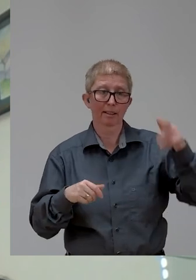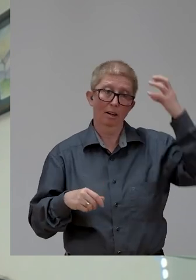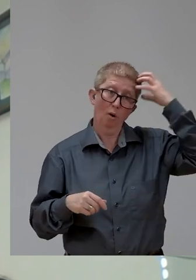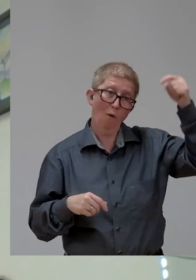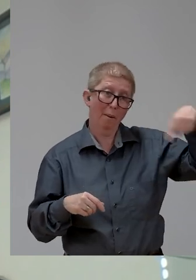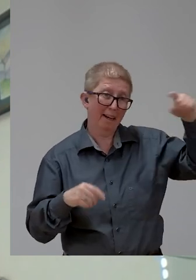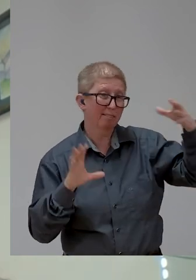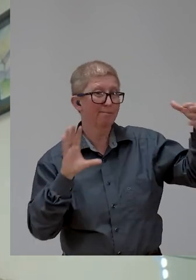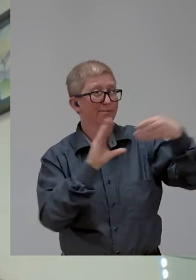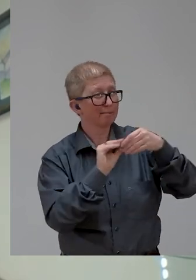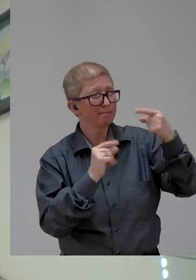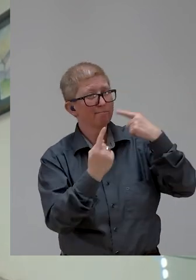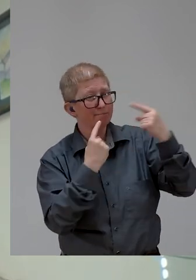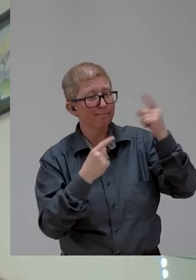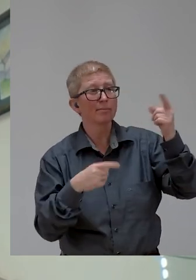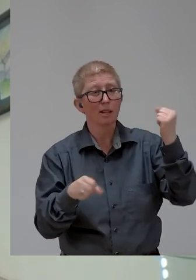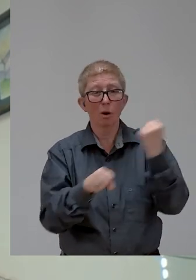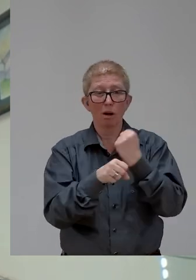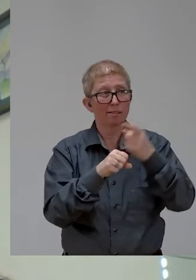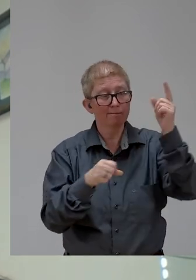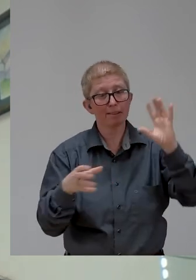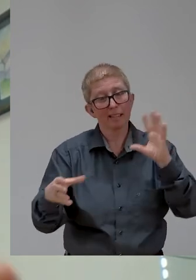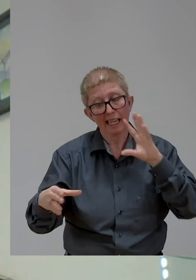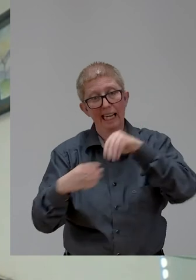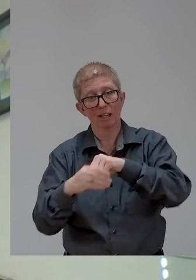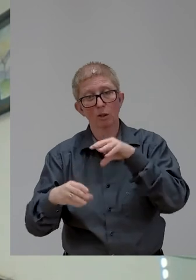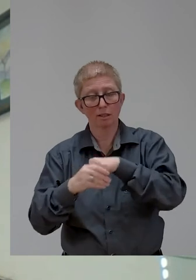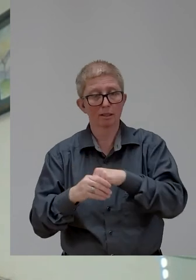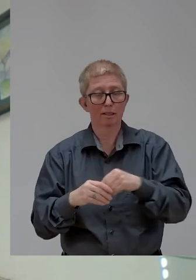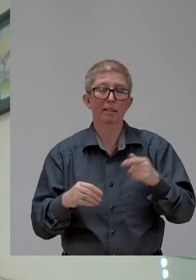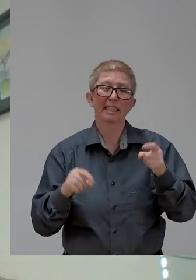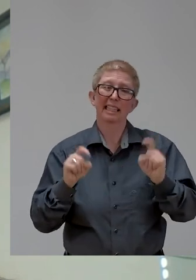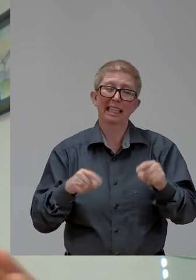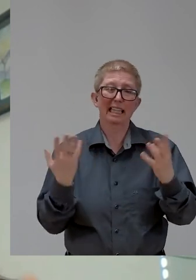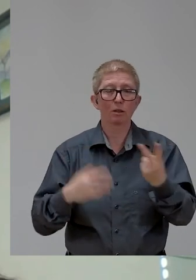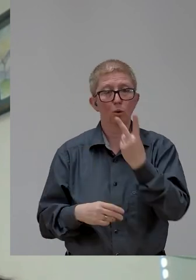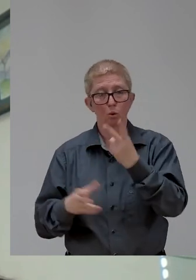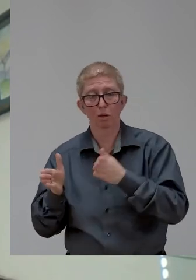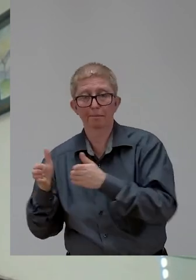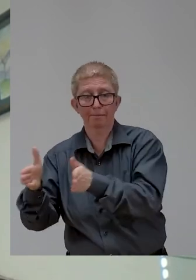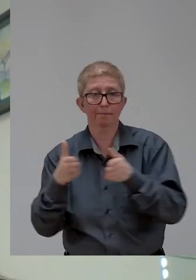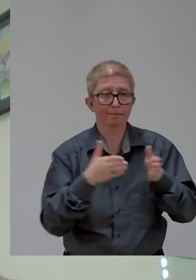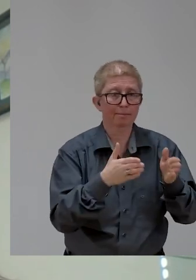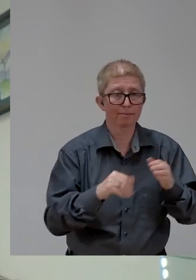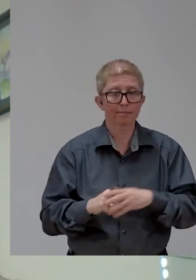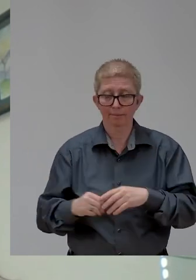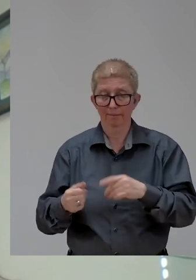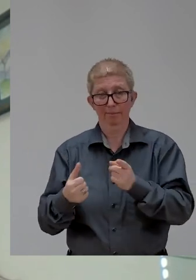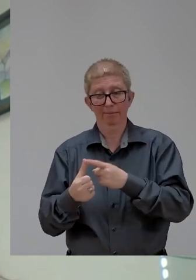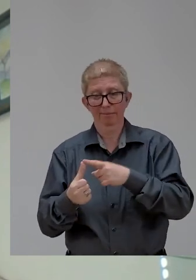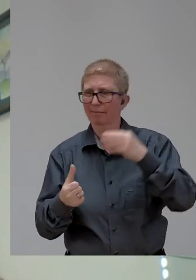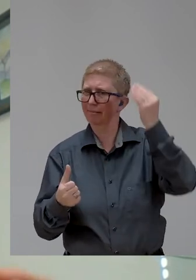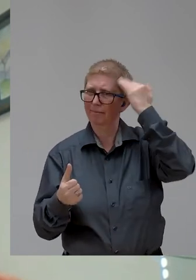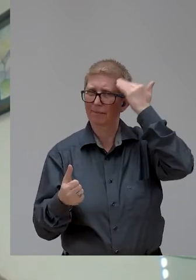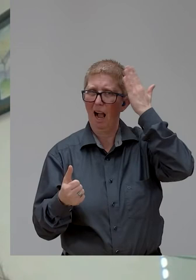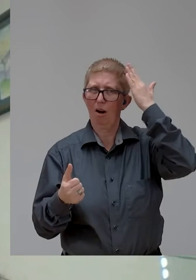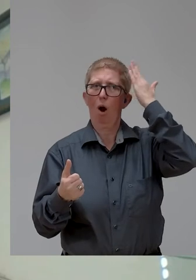those ways. So the one way is that raising awareness. I wanted to show you here a campaign that we